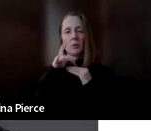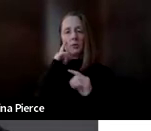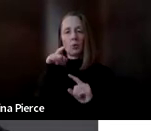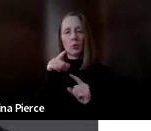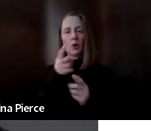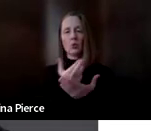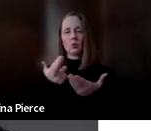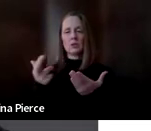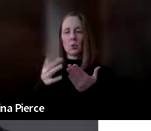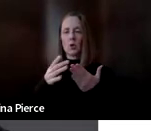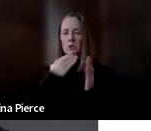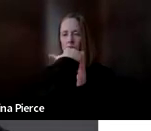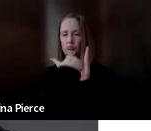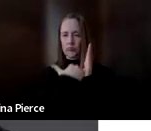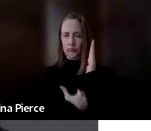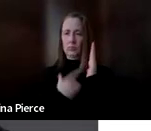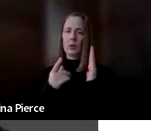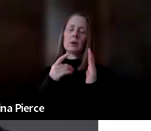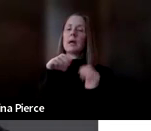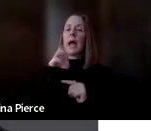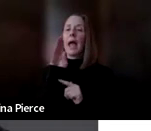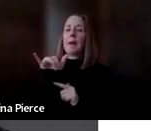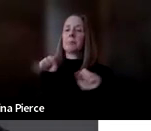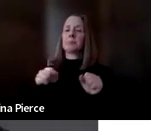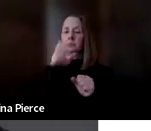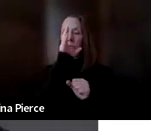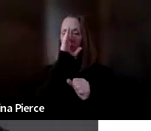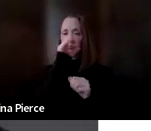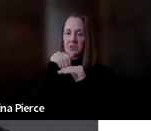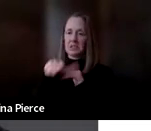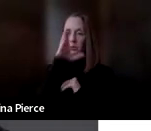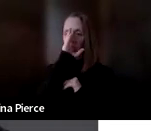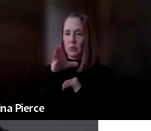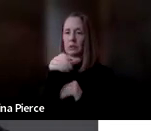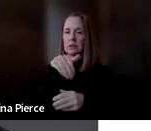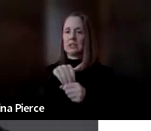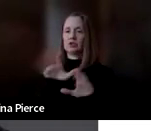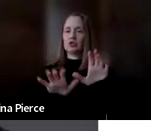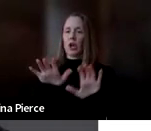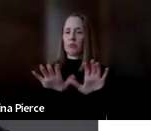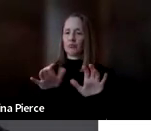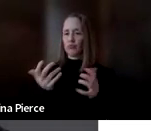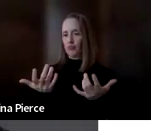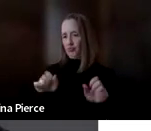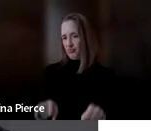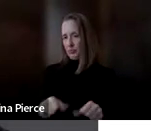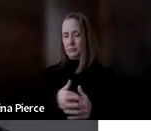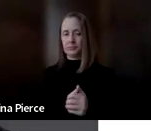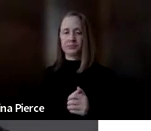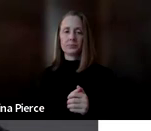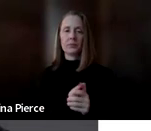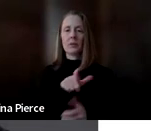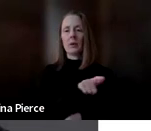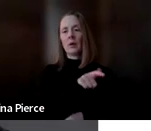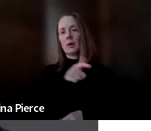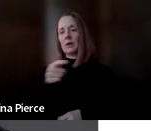resource guide. And Abby can send it to you in the chat directly if that's helpful. I'm going to go ahead and turn it over to one of our other presenters,